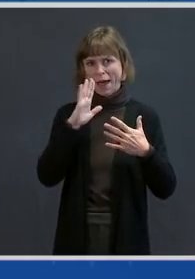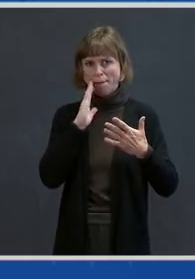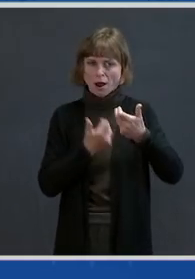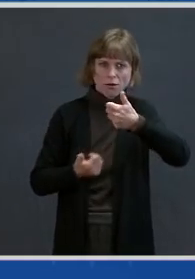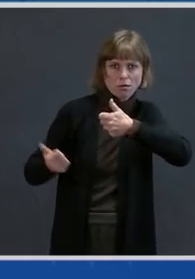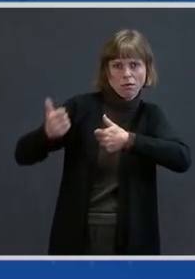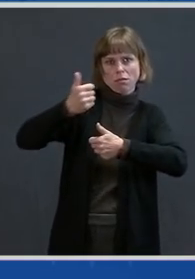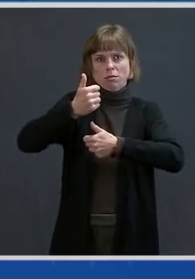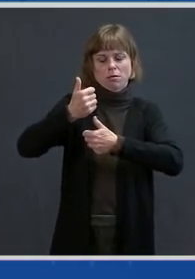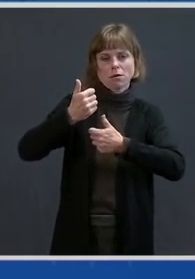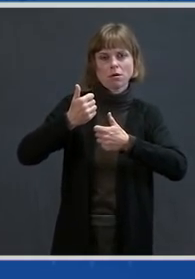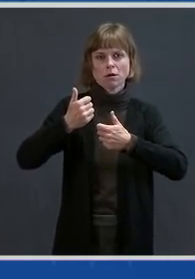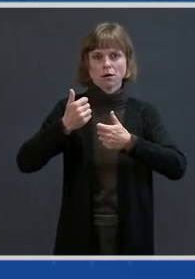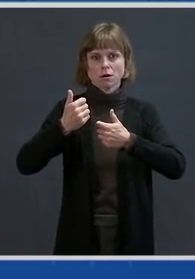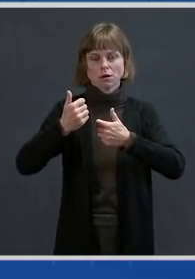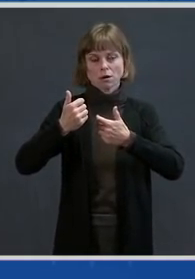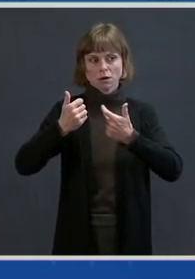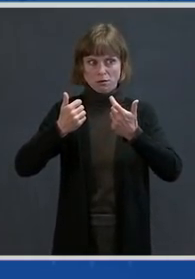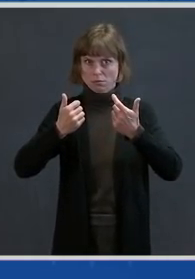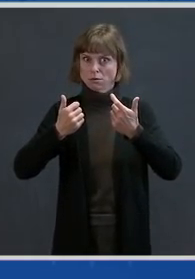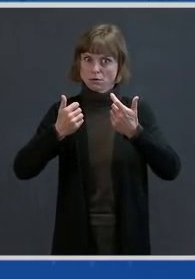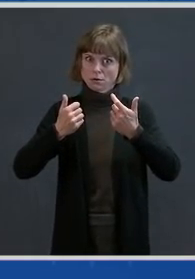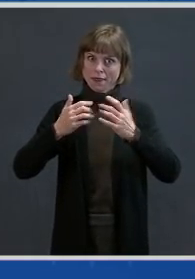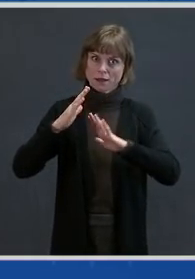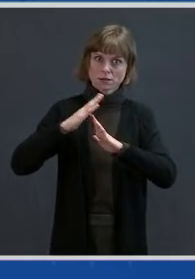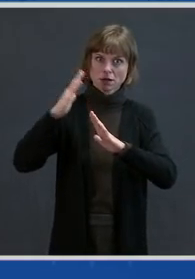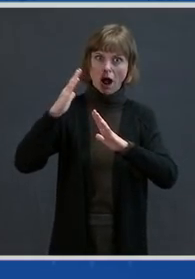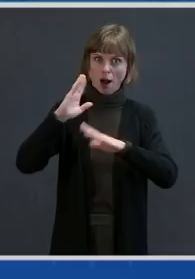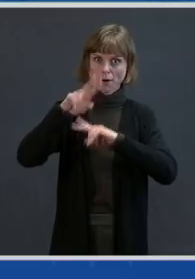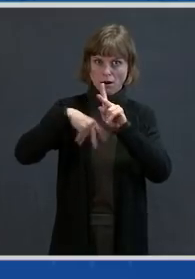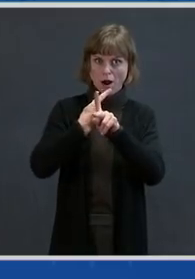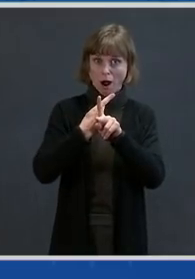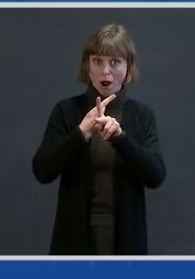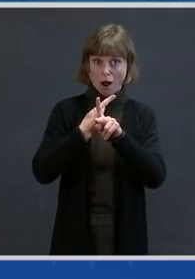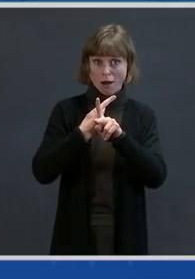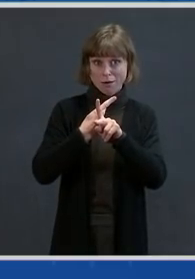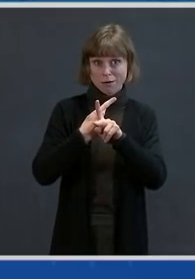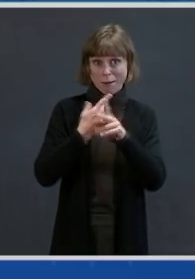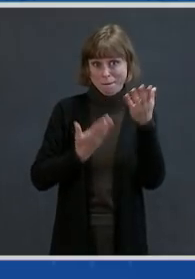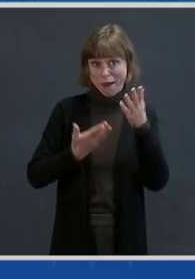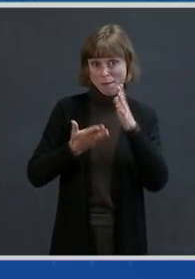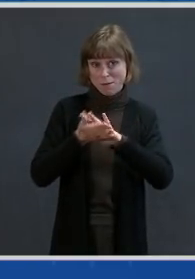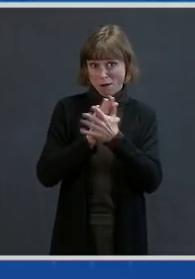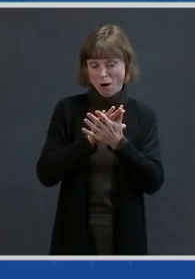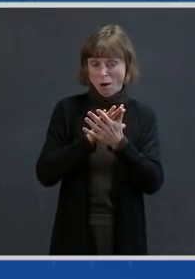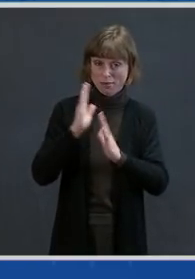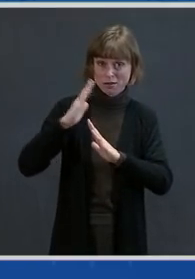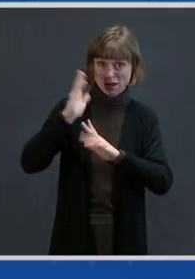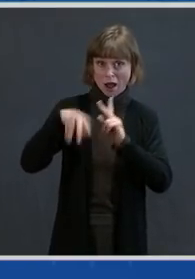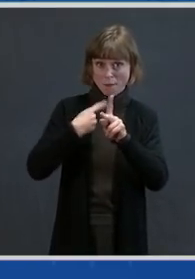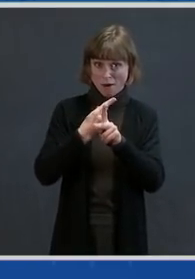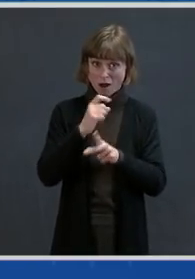— not candidate, but the overwhelming strain that is actually spreading. We also have the others